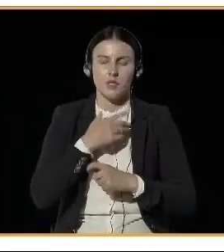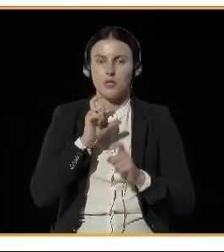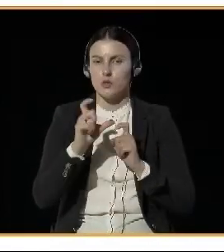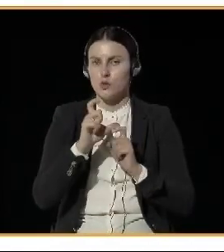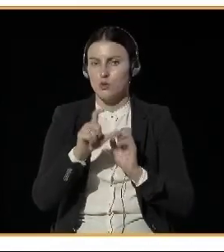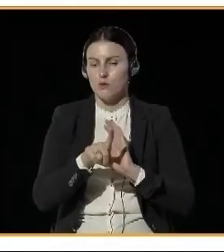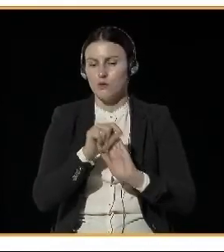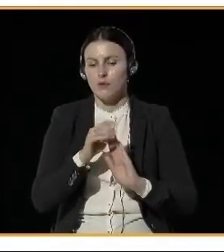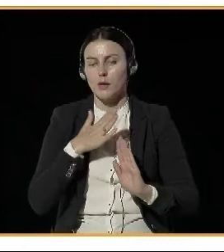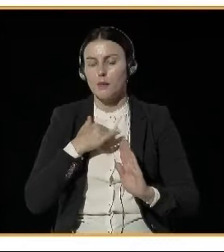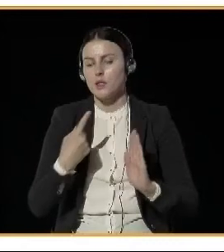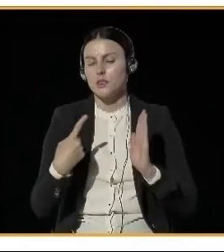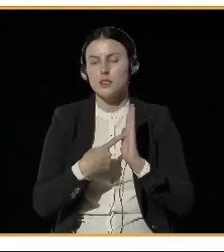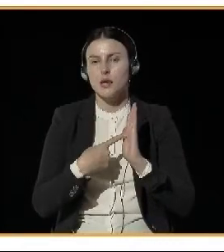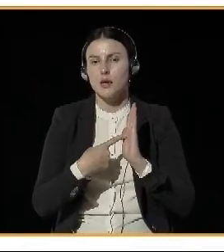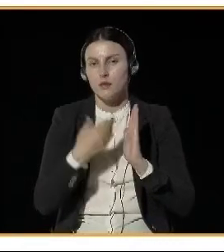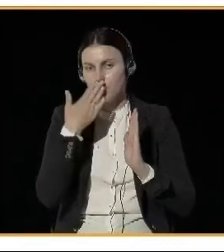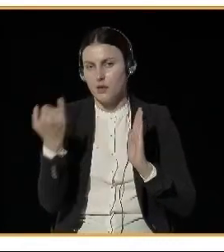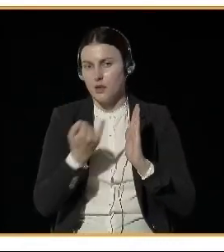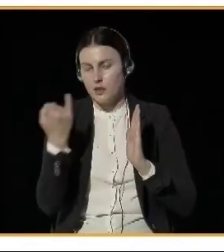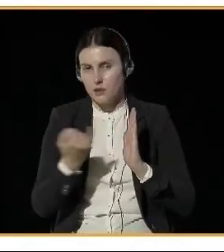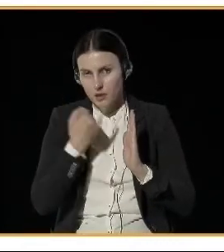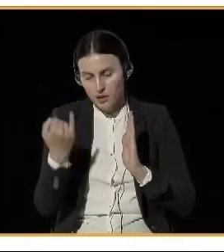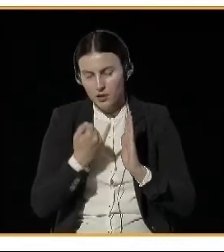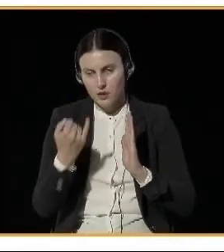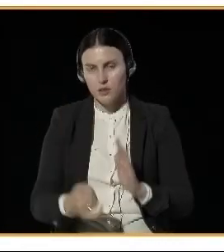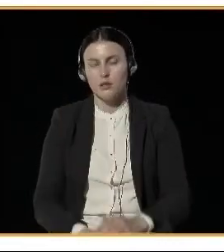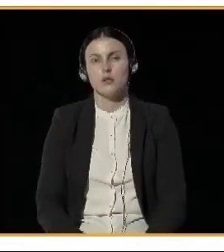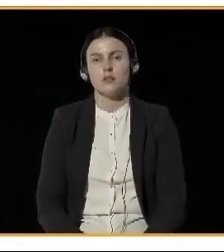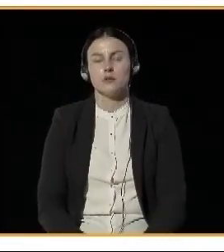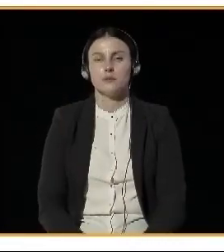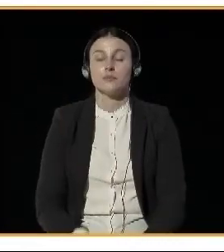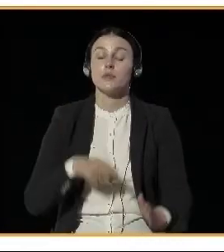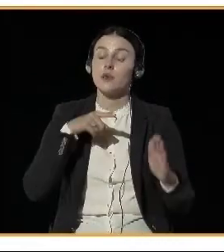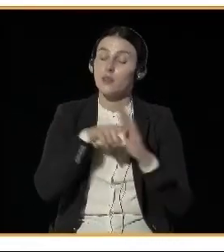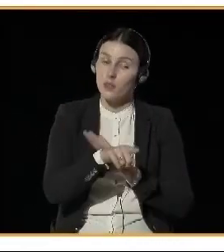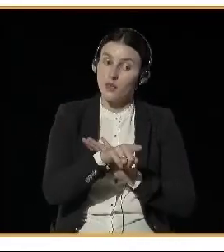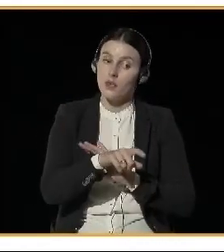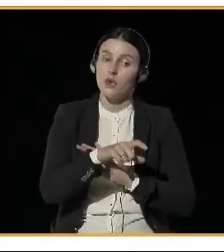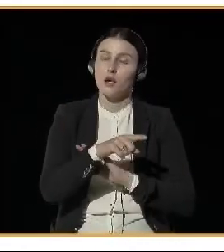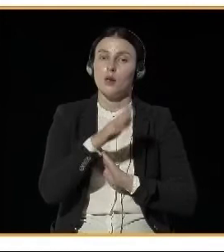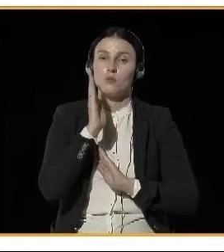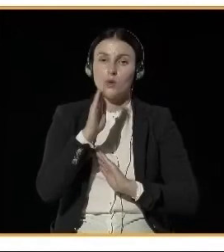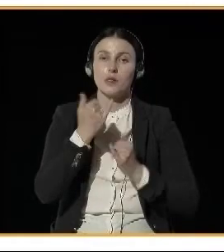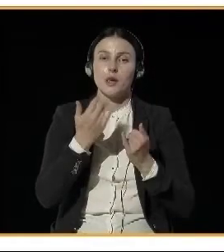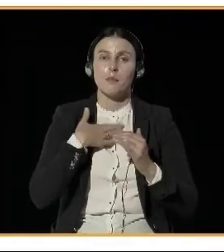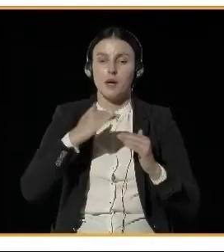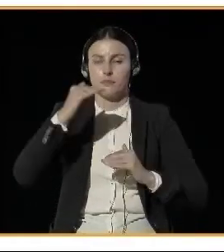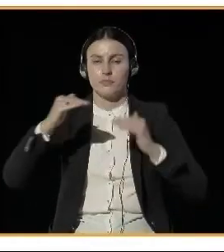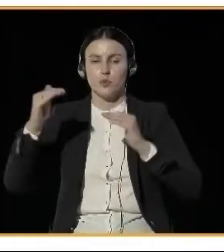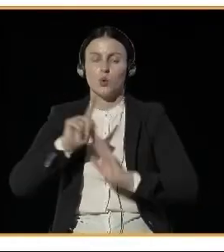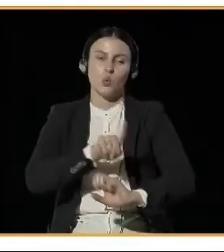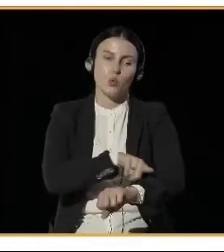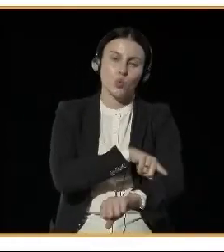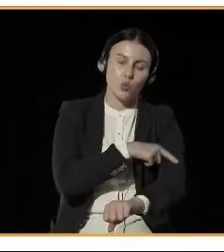have to have long, medium and short term measures. And we called it